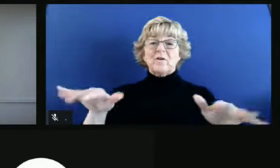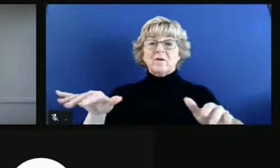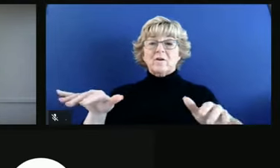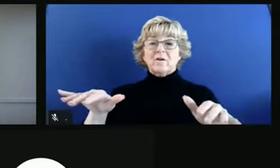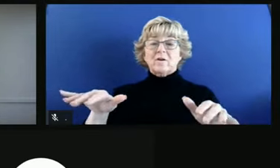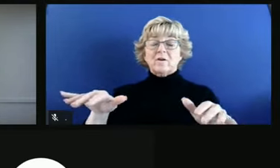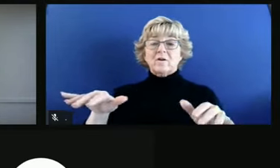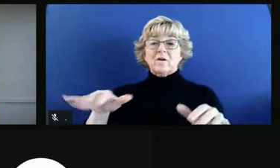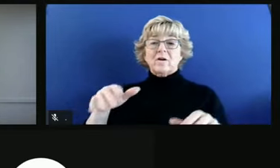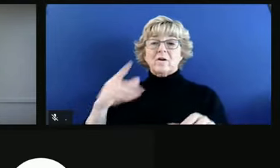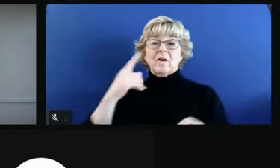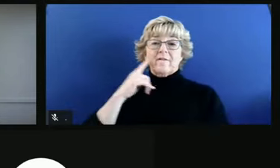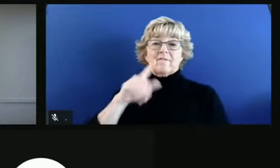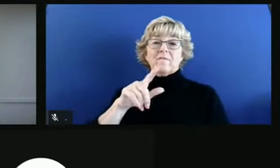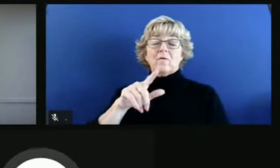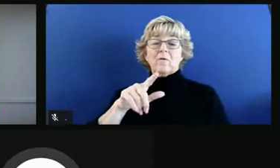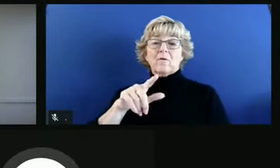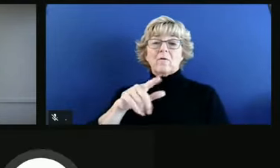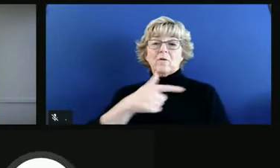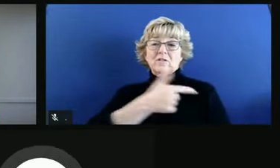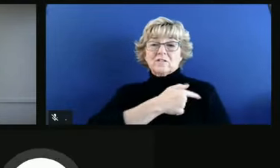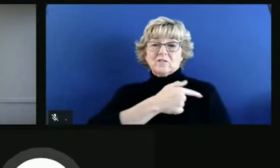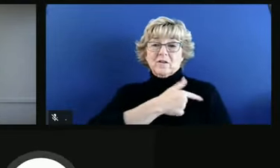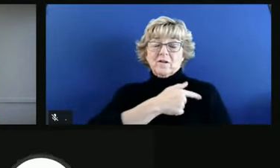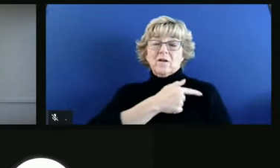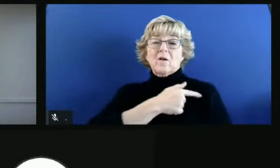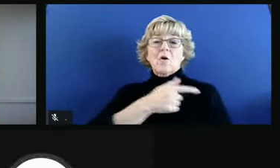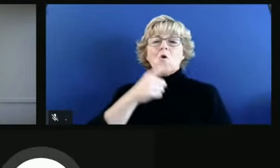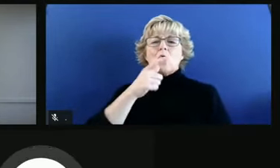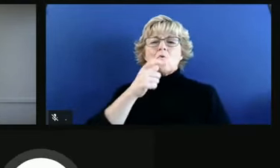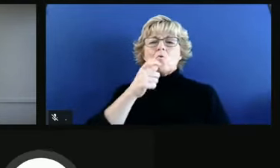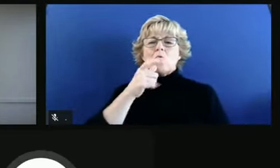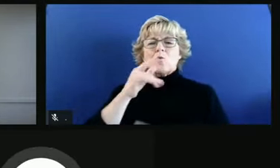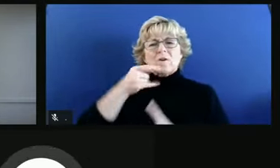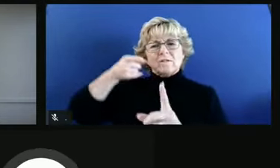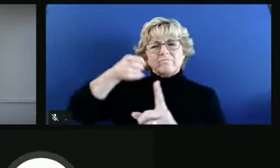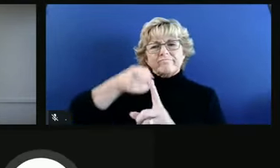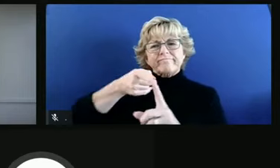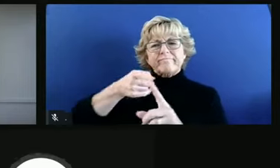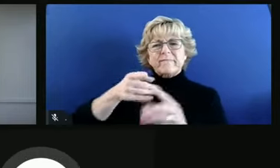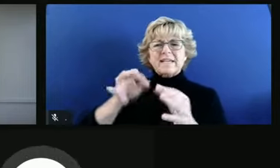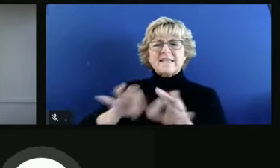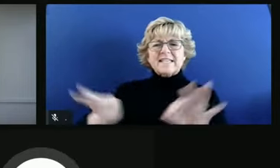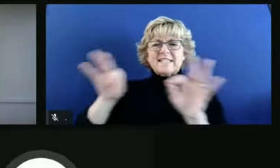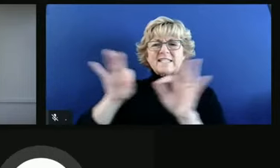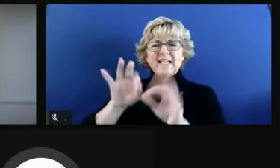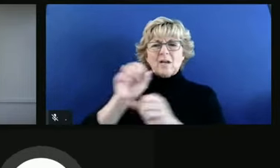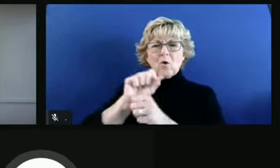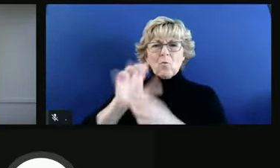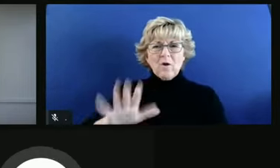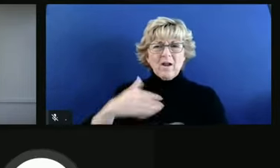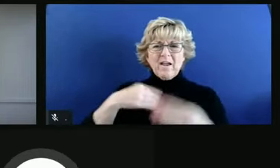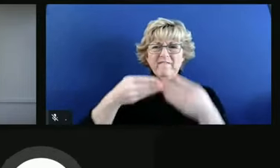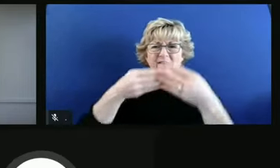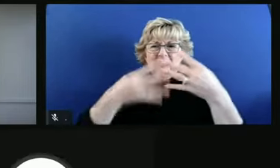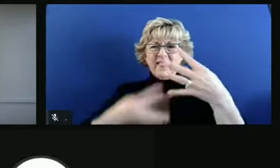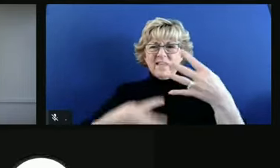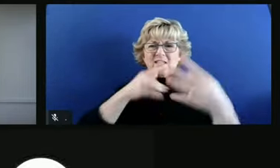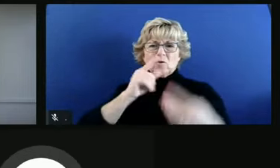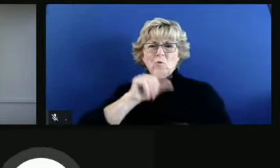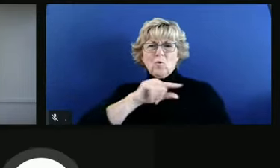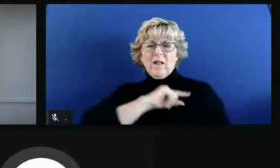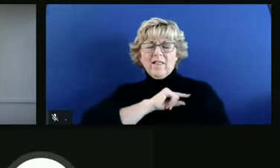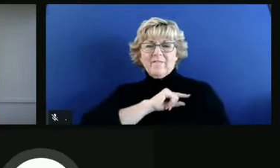is designated as an essential worker in terms of distribution? We have examples, but is there a list of workers who qualify?